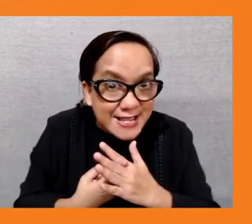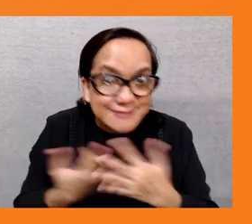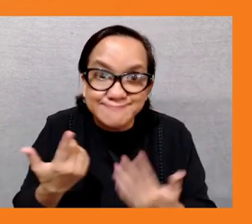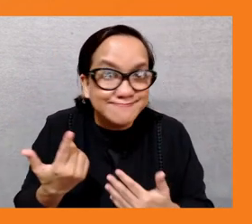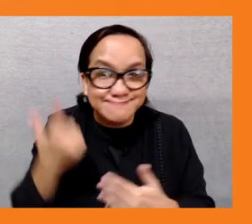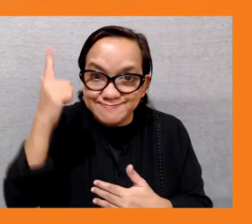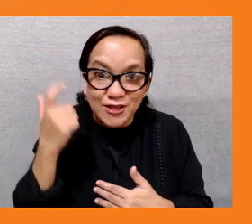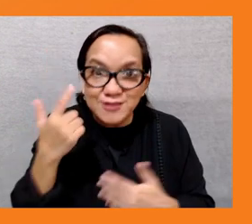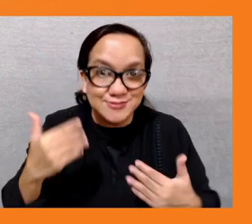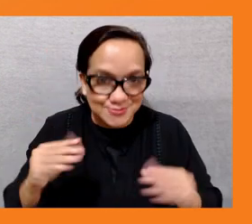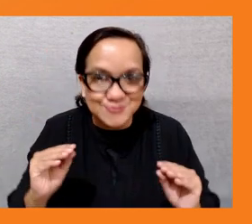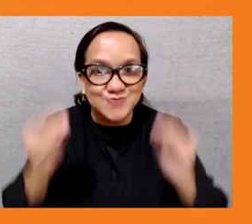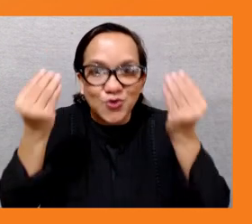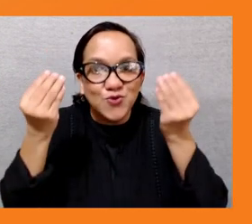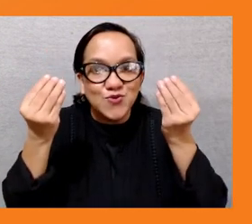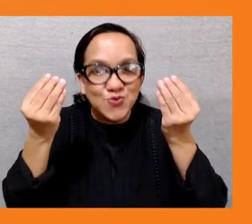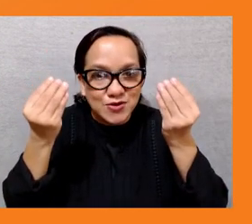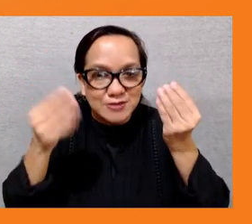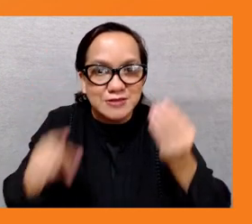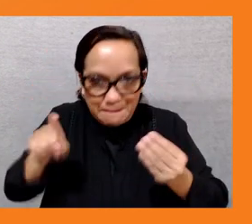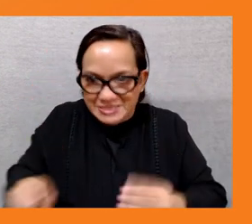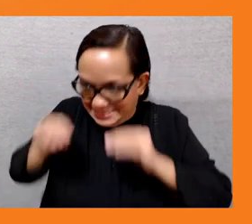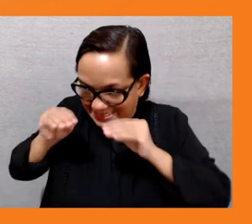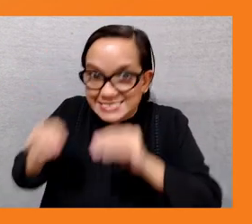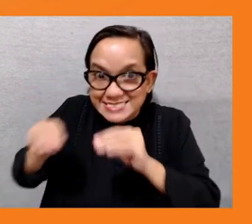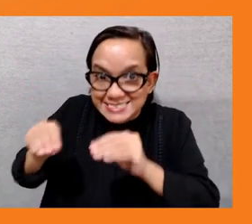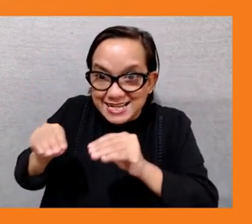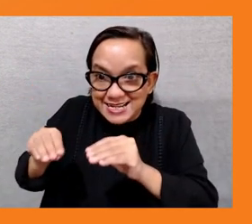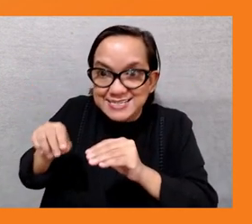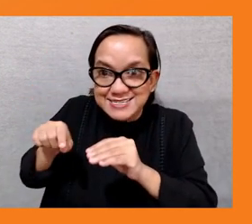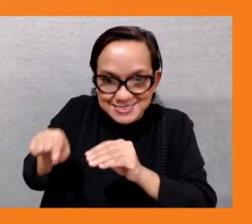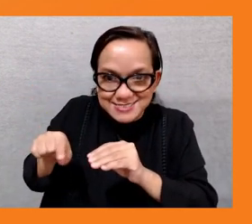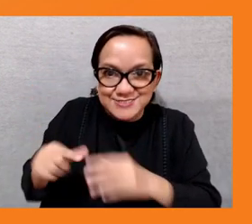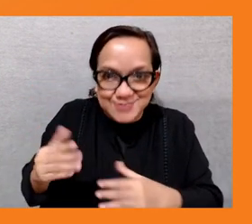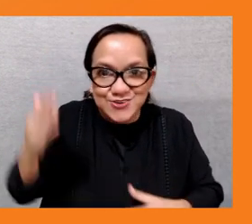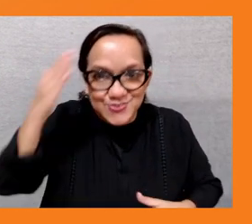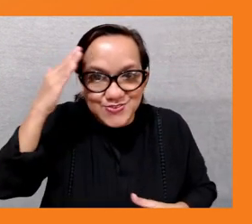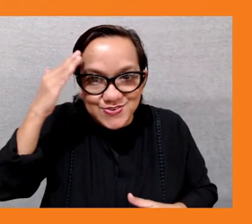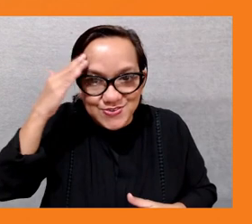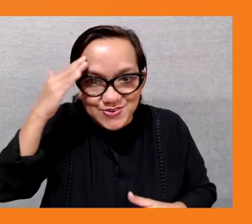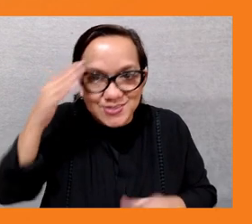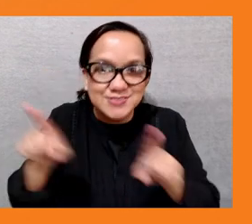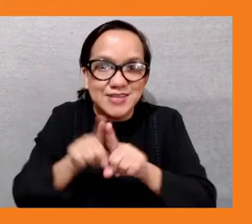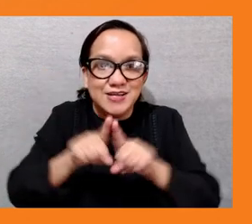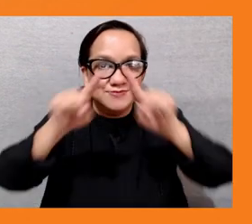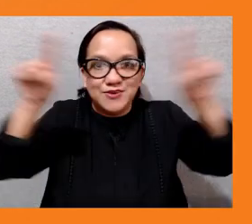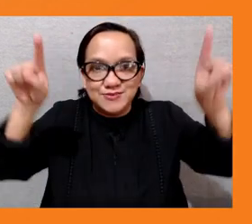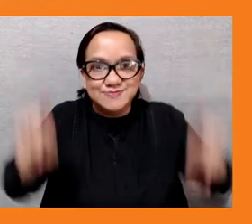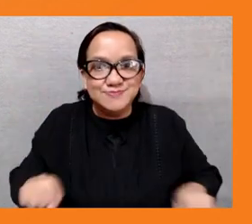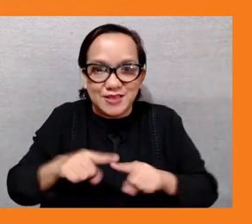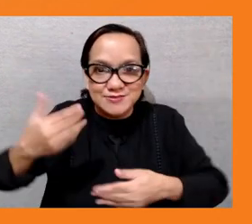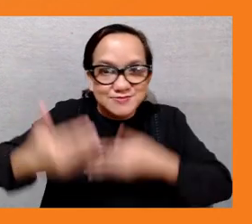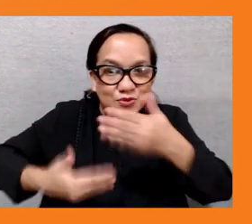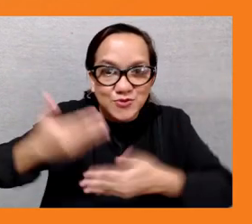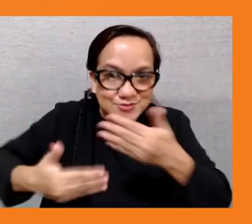um by putting green education in the system in the education system while young while they are still growing up